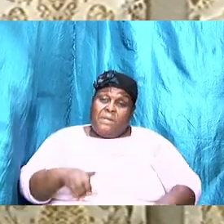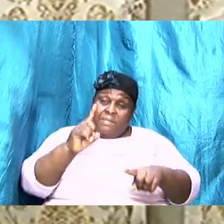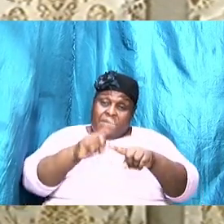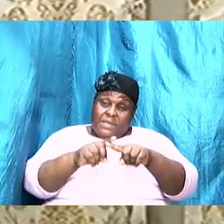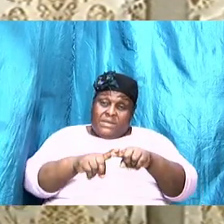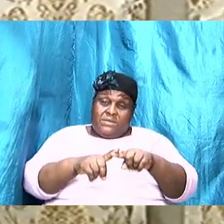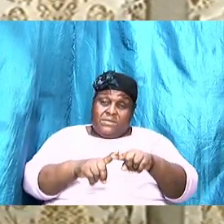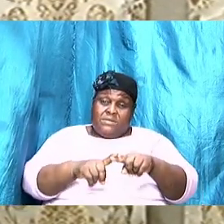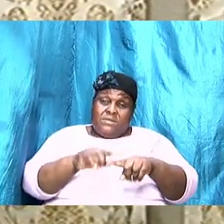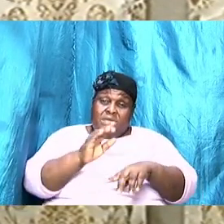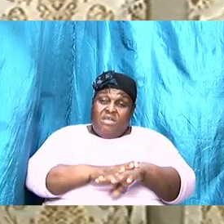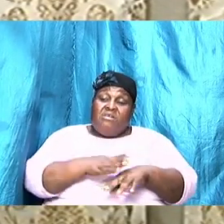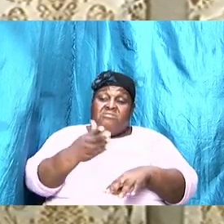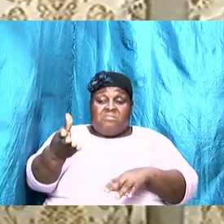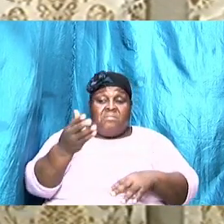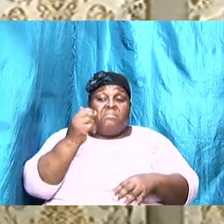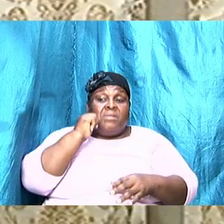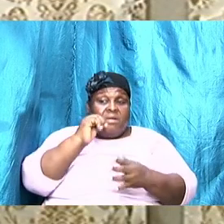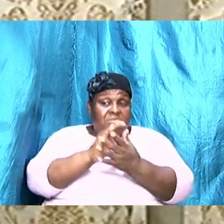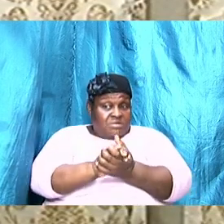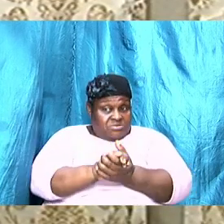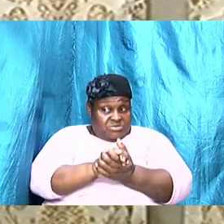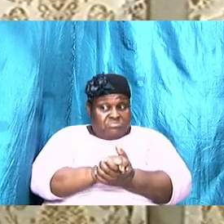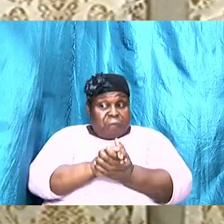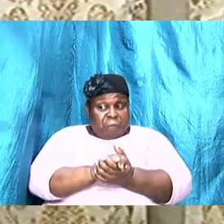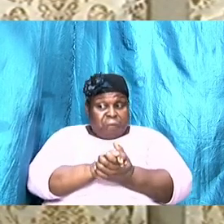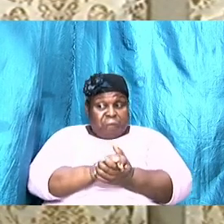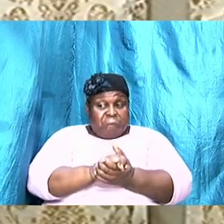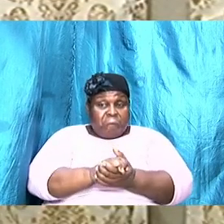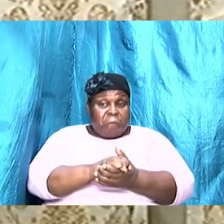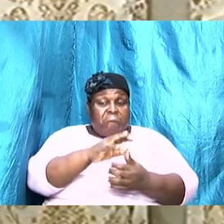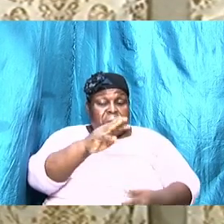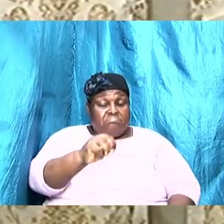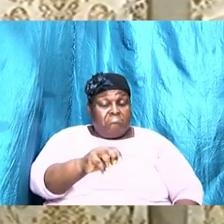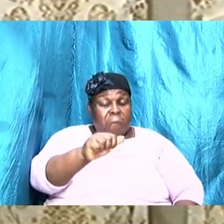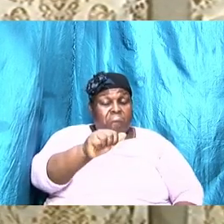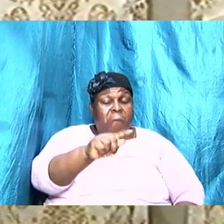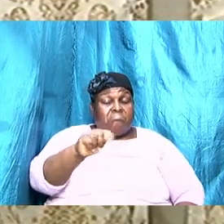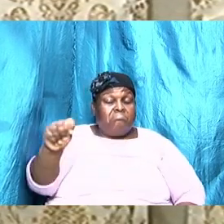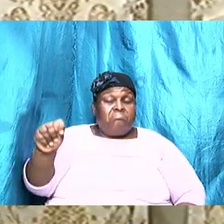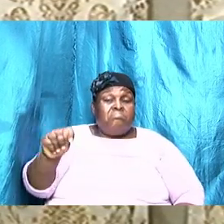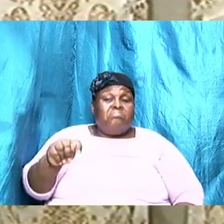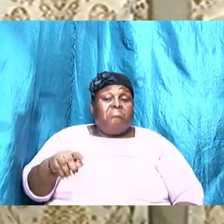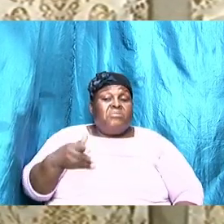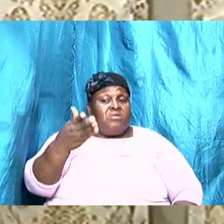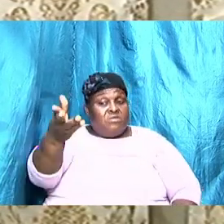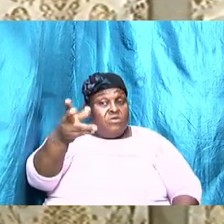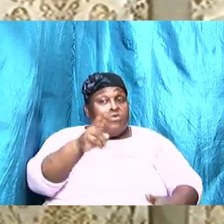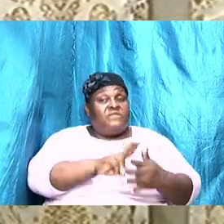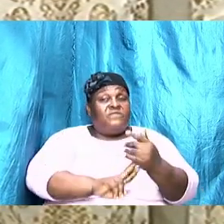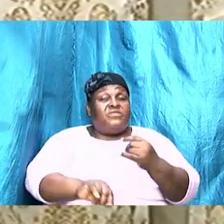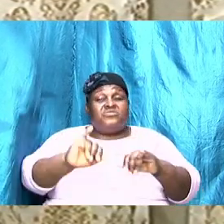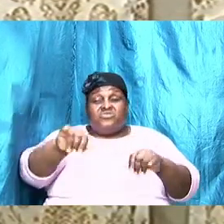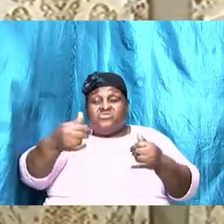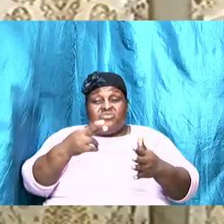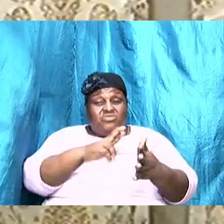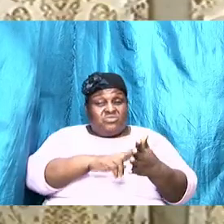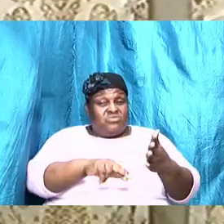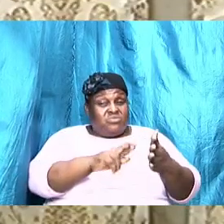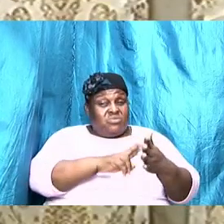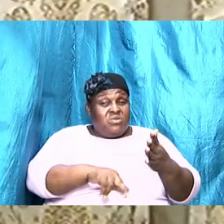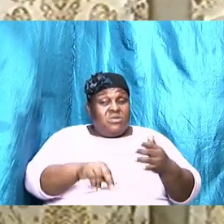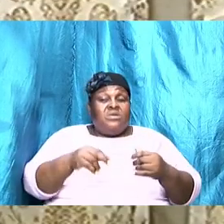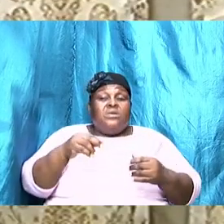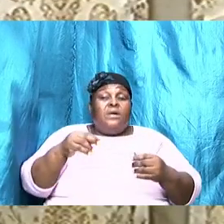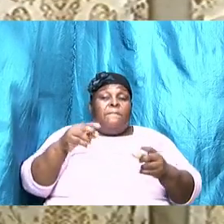and Matthew chapter 18 those verses that we have just read must be read